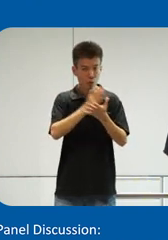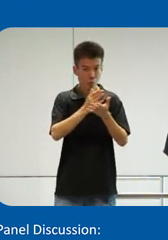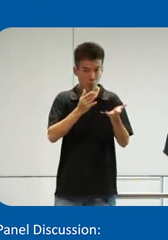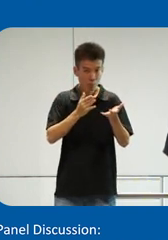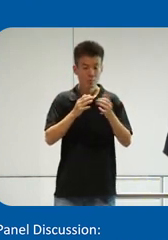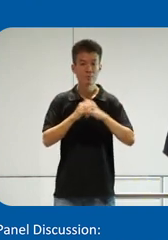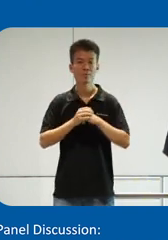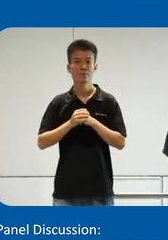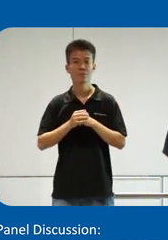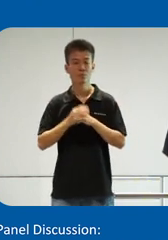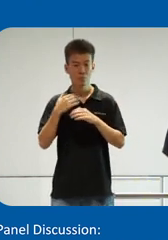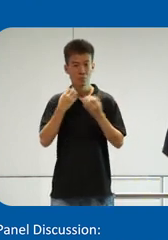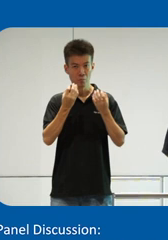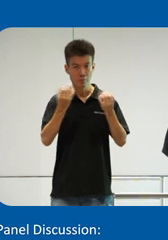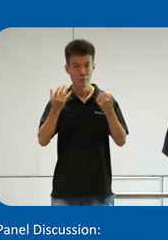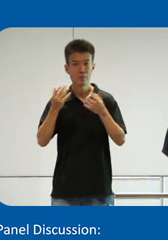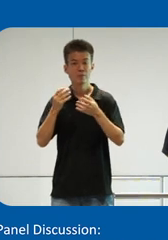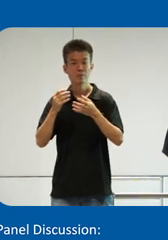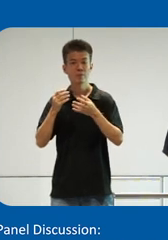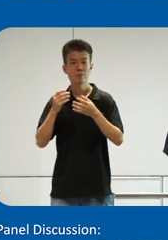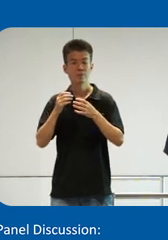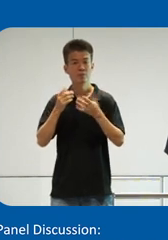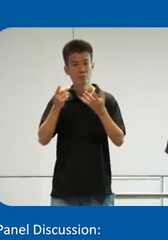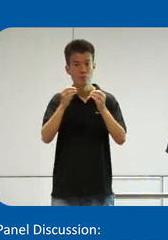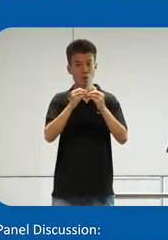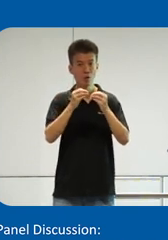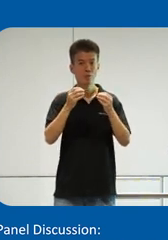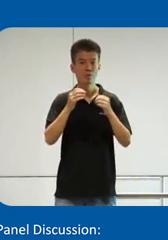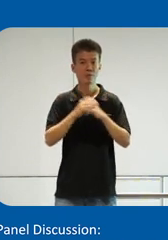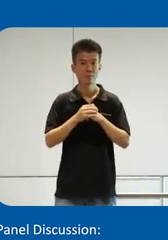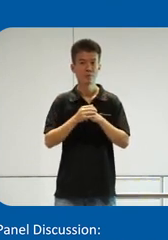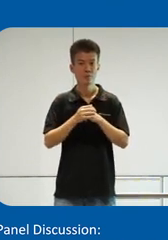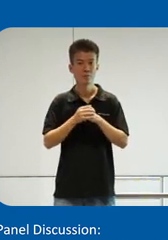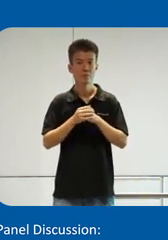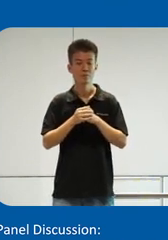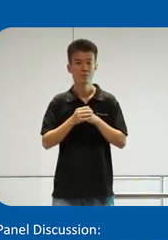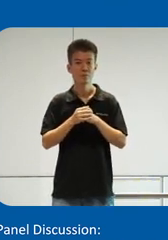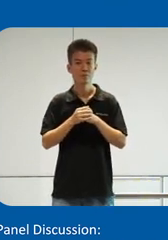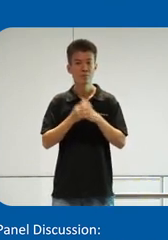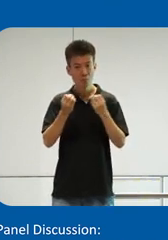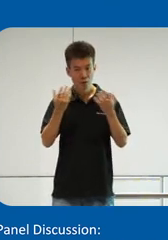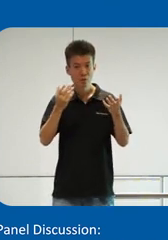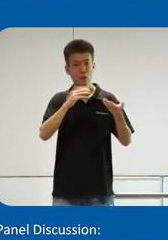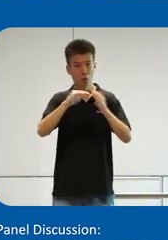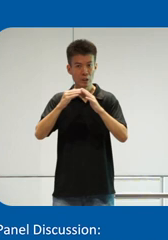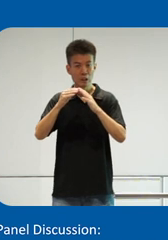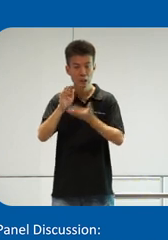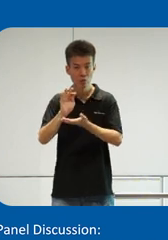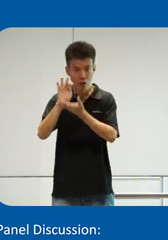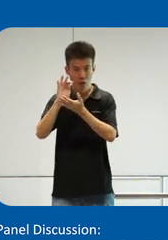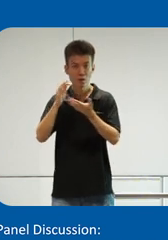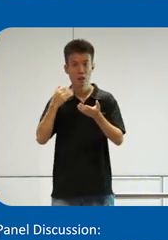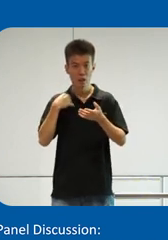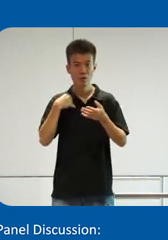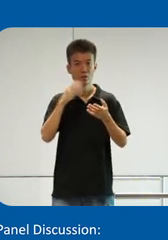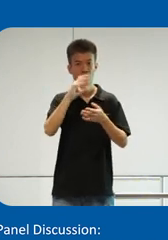just there? There are many malls, right? There are community facilities. There